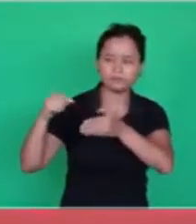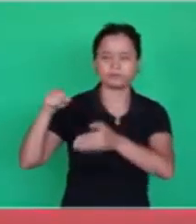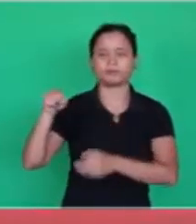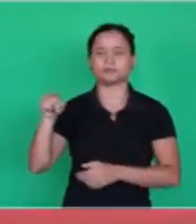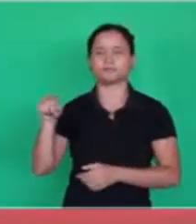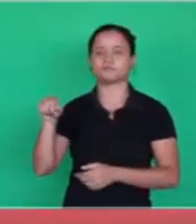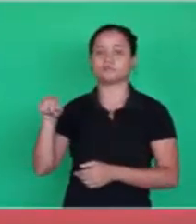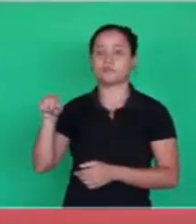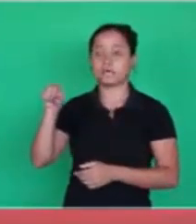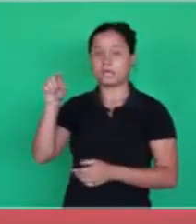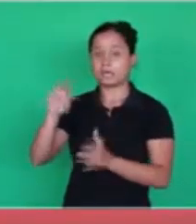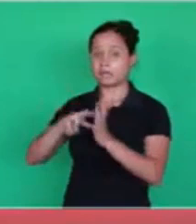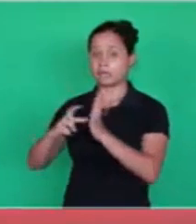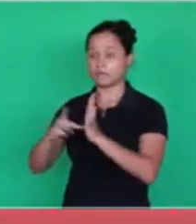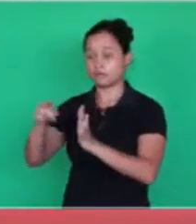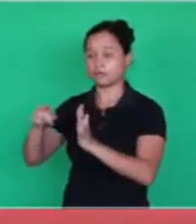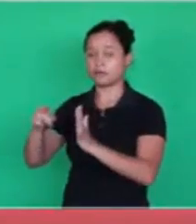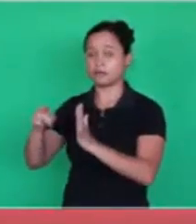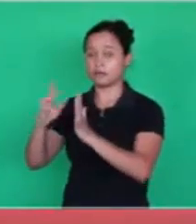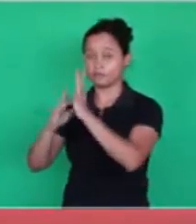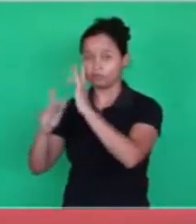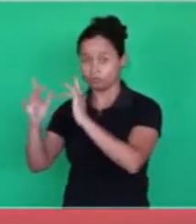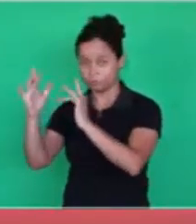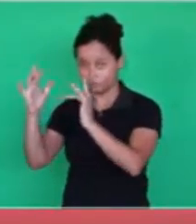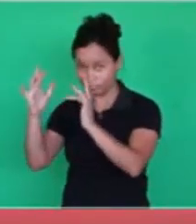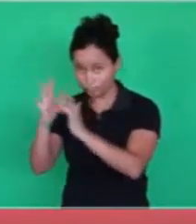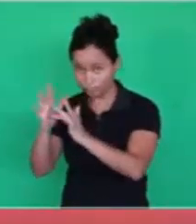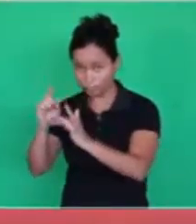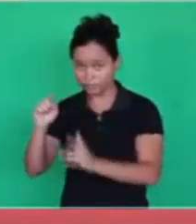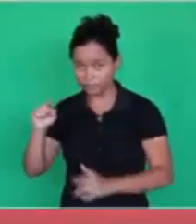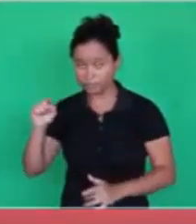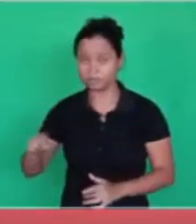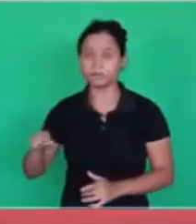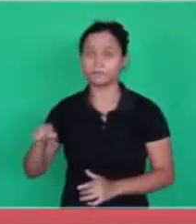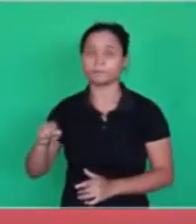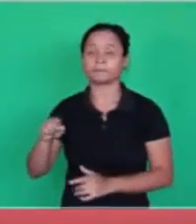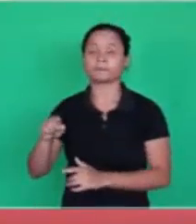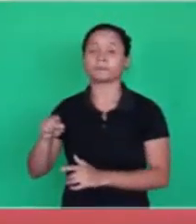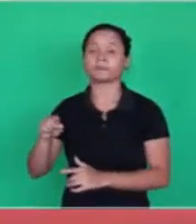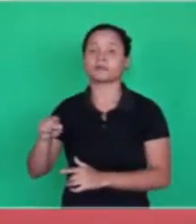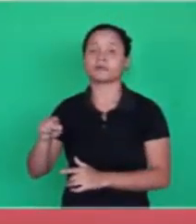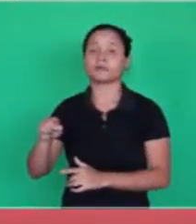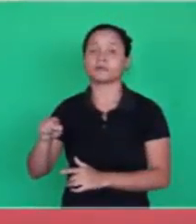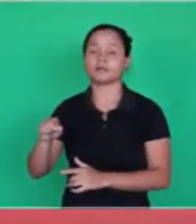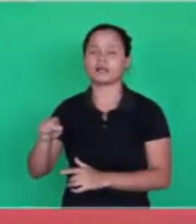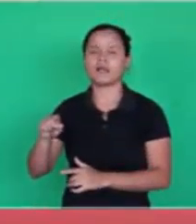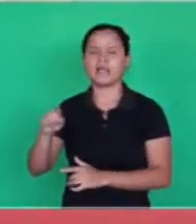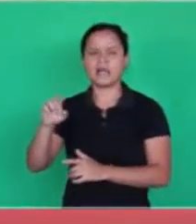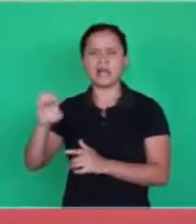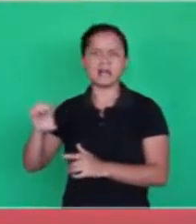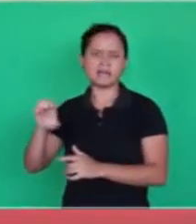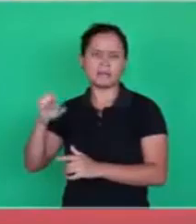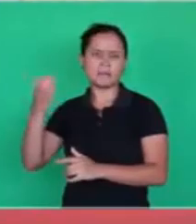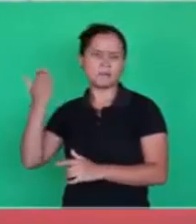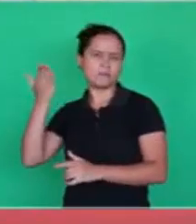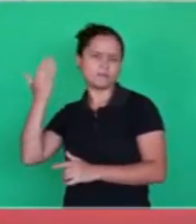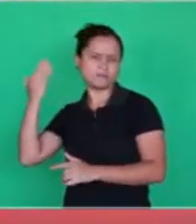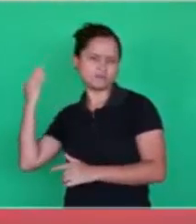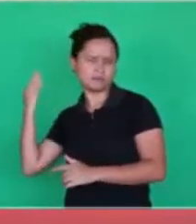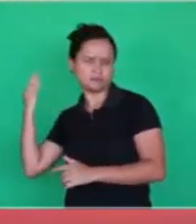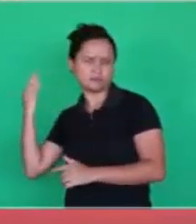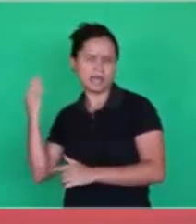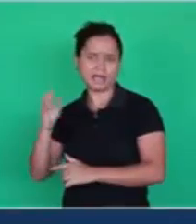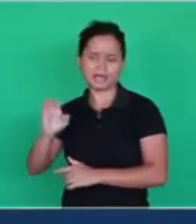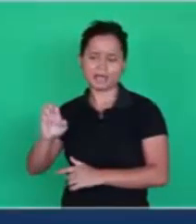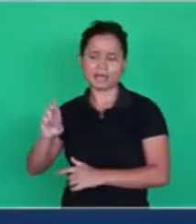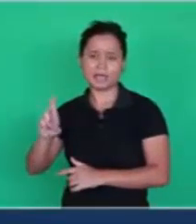word is Jesus. It was in the past. He is not the present in the beginning.